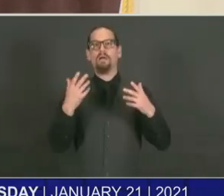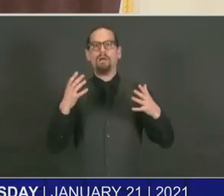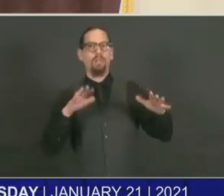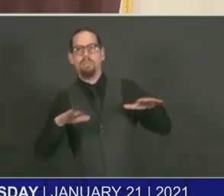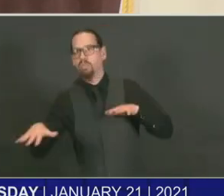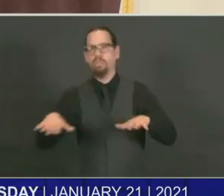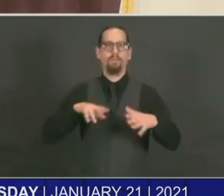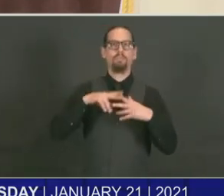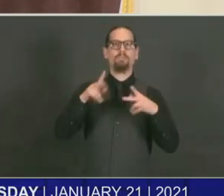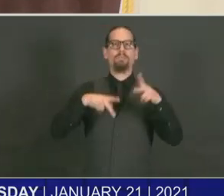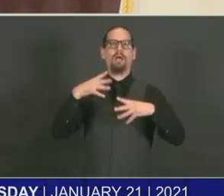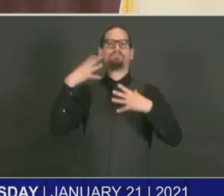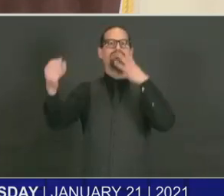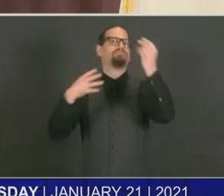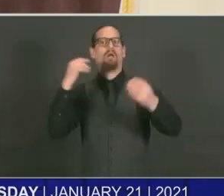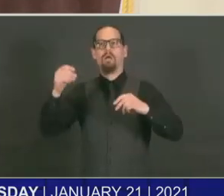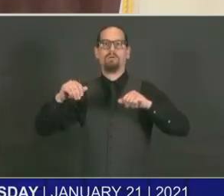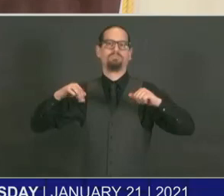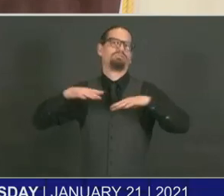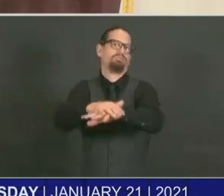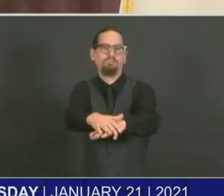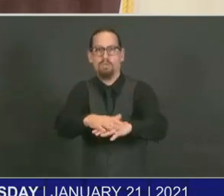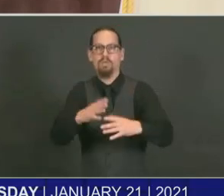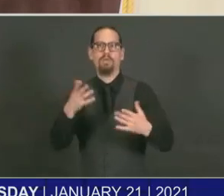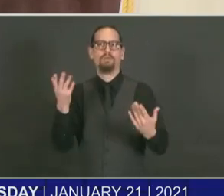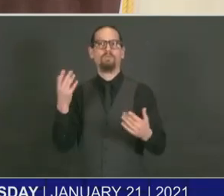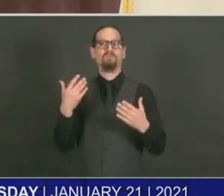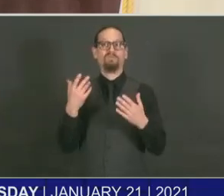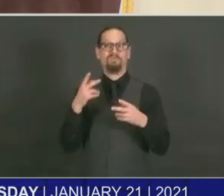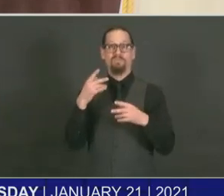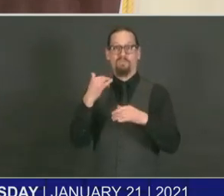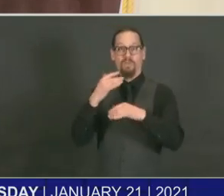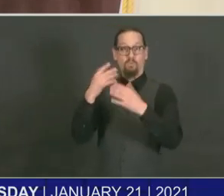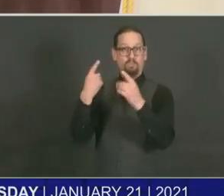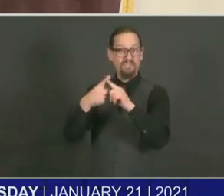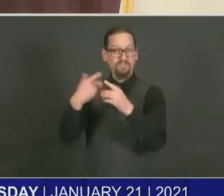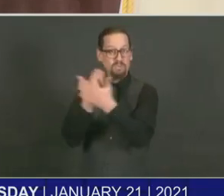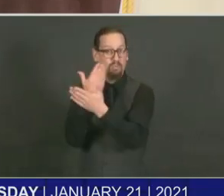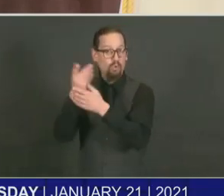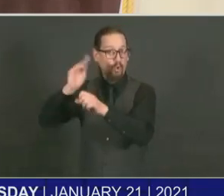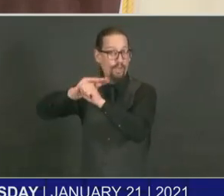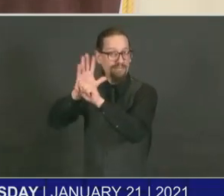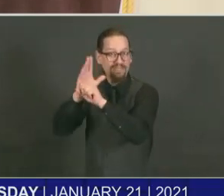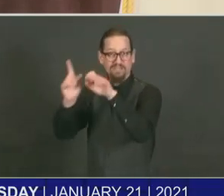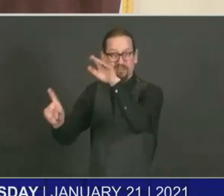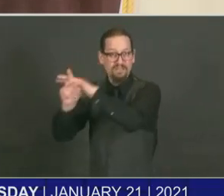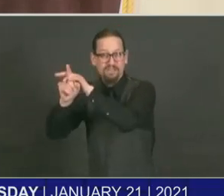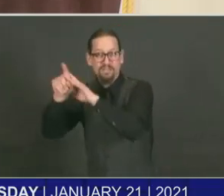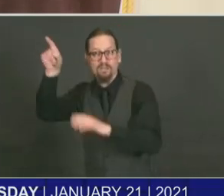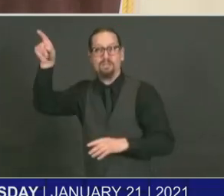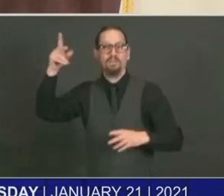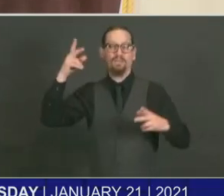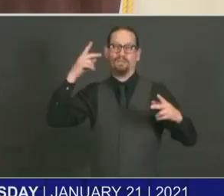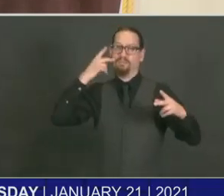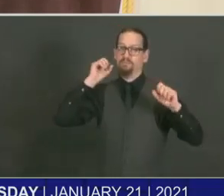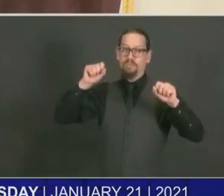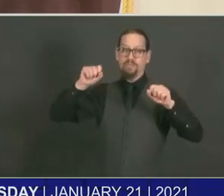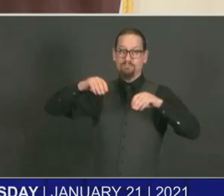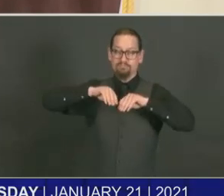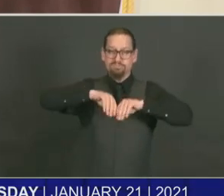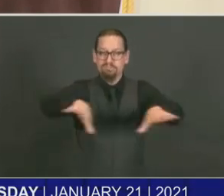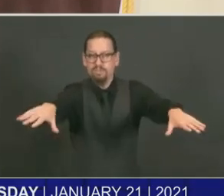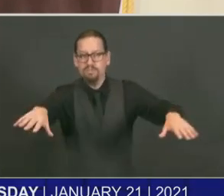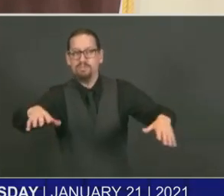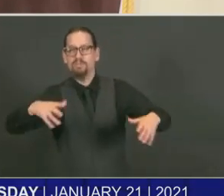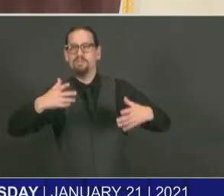with the new strain in place, particularly with thousands of young adults returning to our state. We want to really